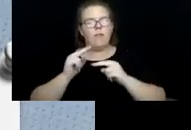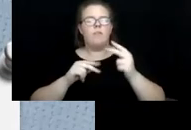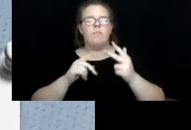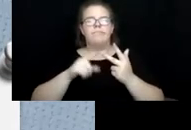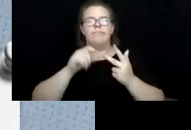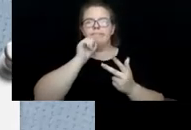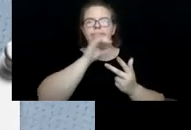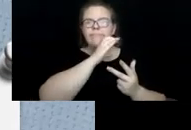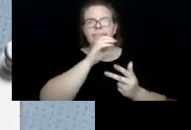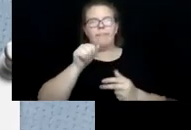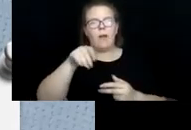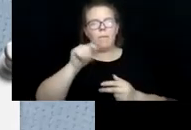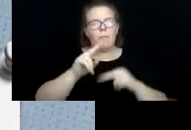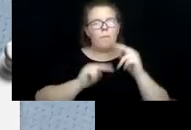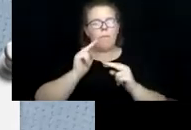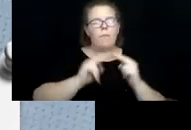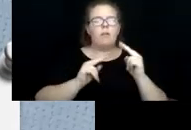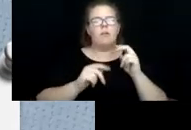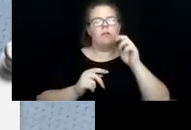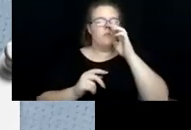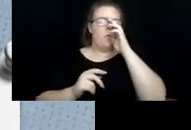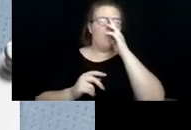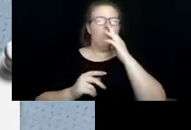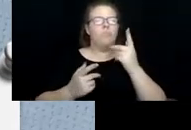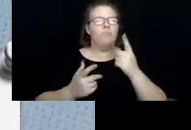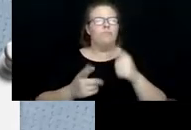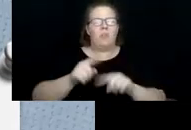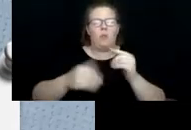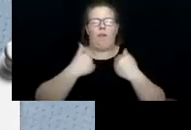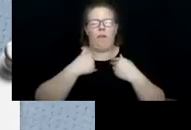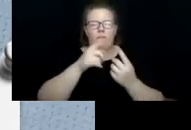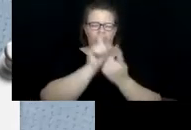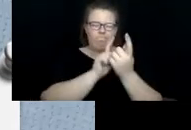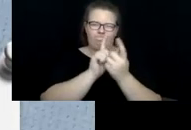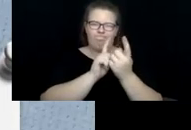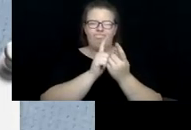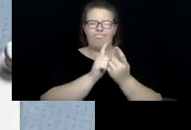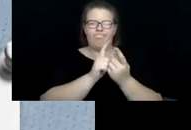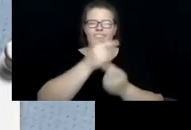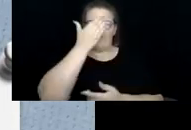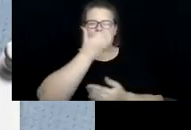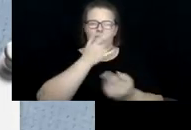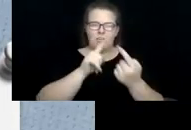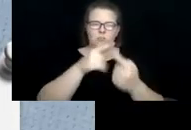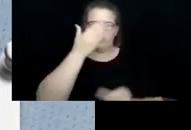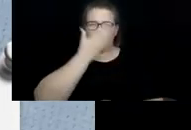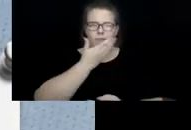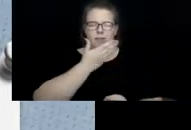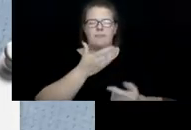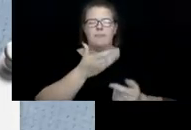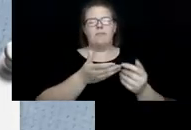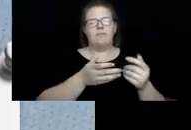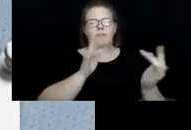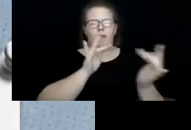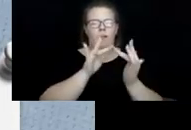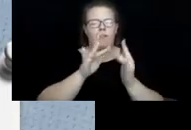buildings. So we're not able to have that face-to-face contact. And we're not able to provide those, those classes, those discussion groups at this